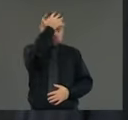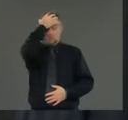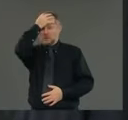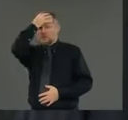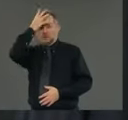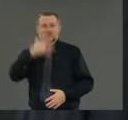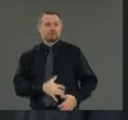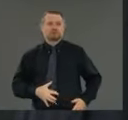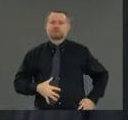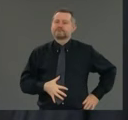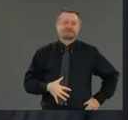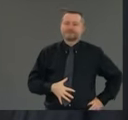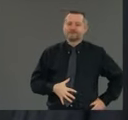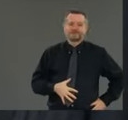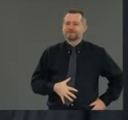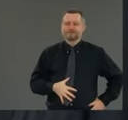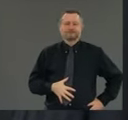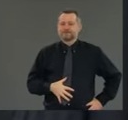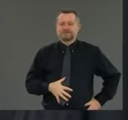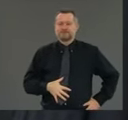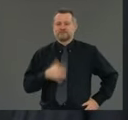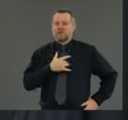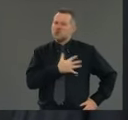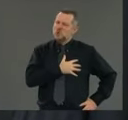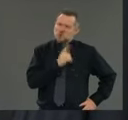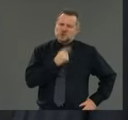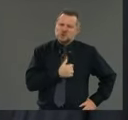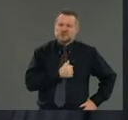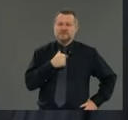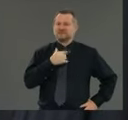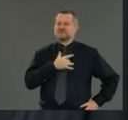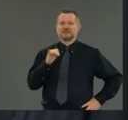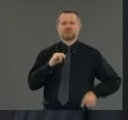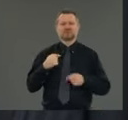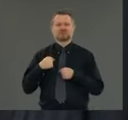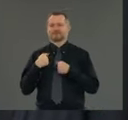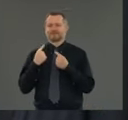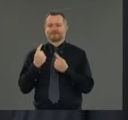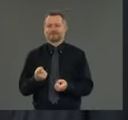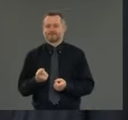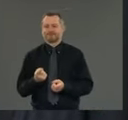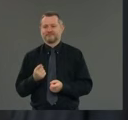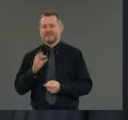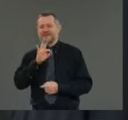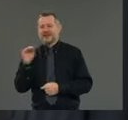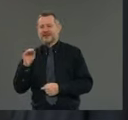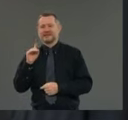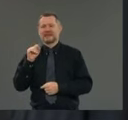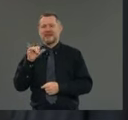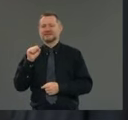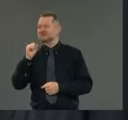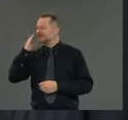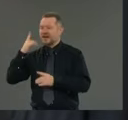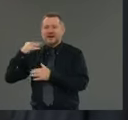It was the same feeling I've had for 90 of the past nights when I would get